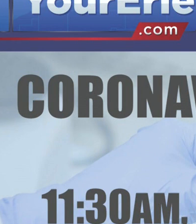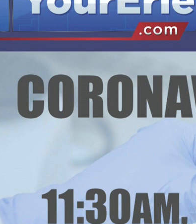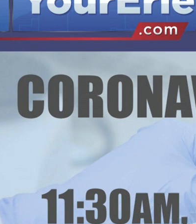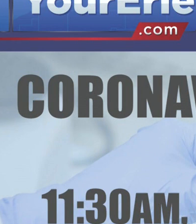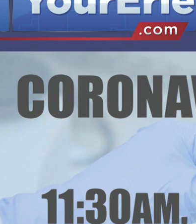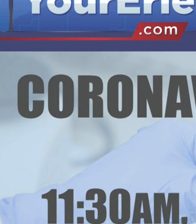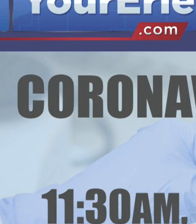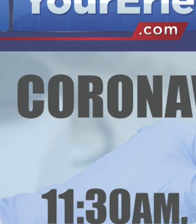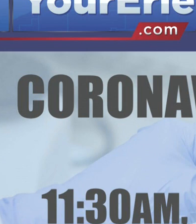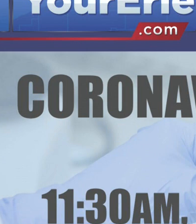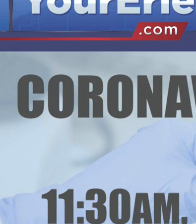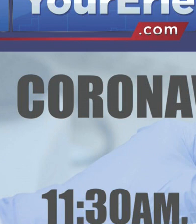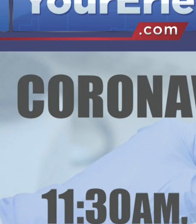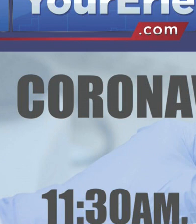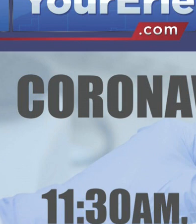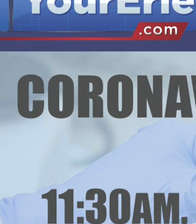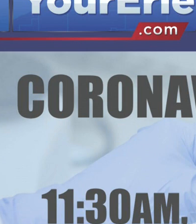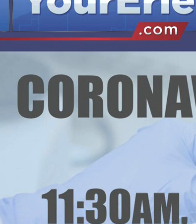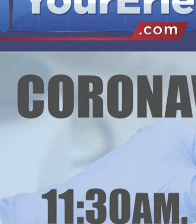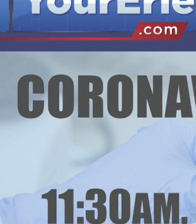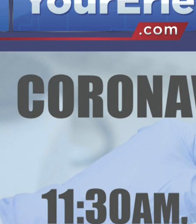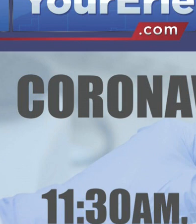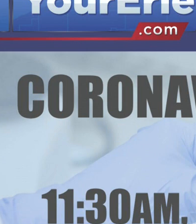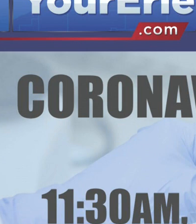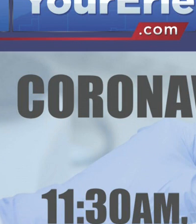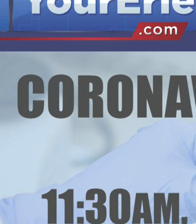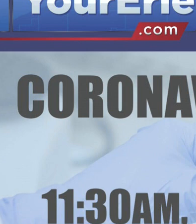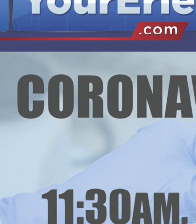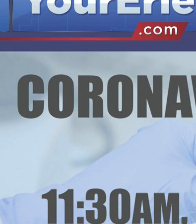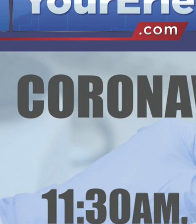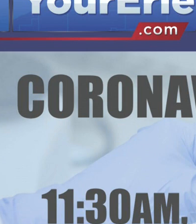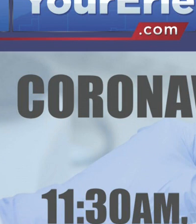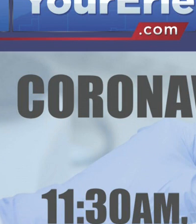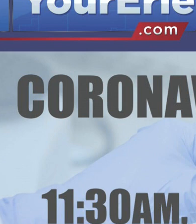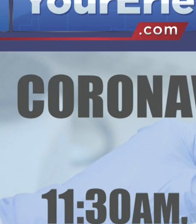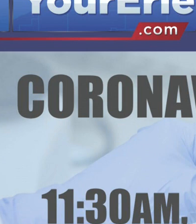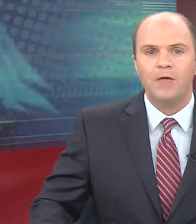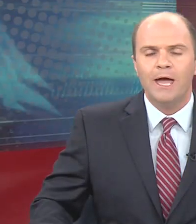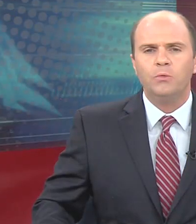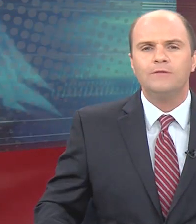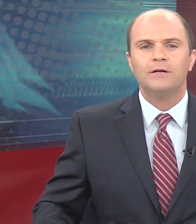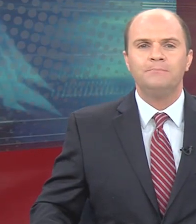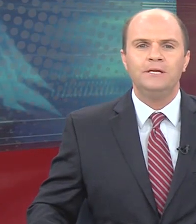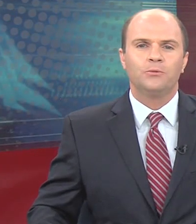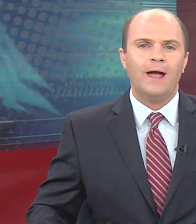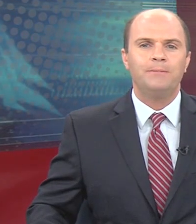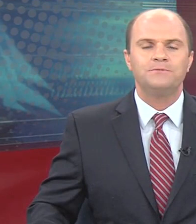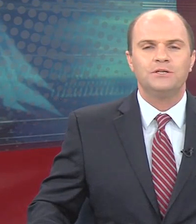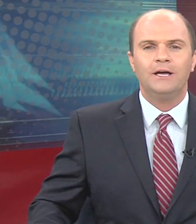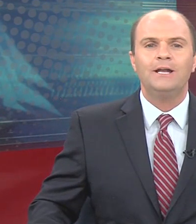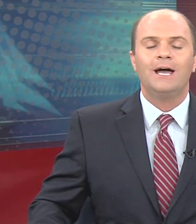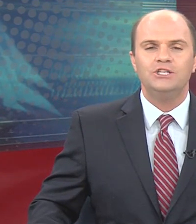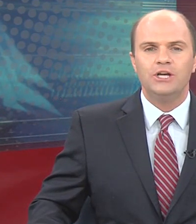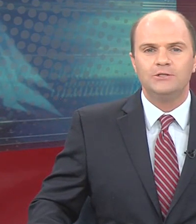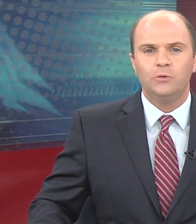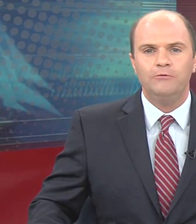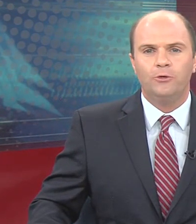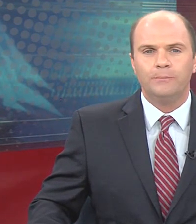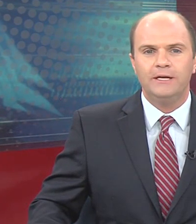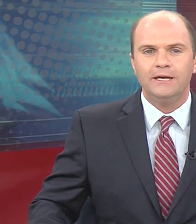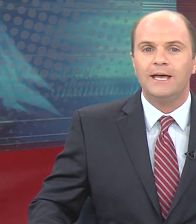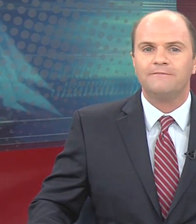1130 a.m., 3 p.m., and 9 p.m. on our website, yourerie.com. And we'll have a complete wrap-up tonight on